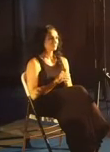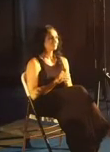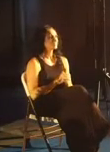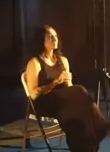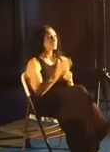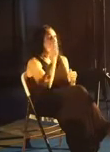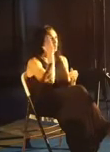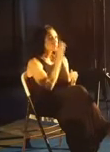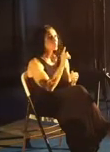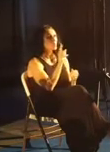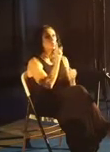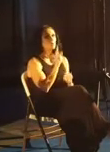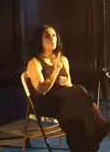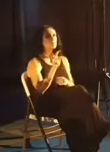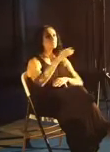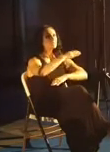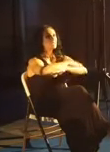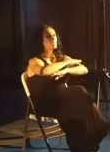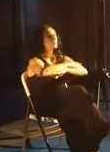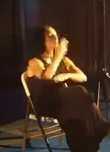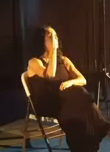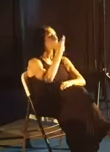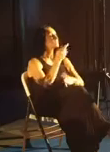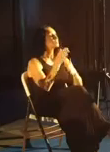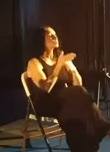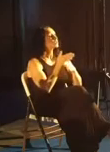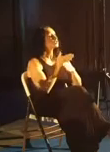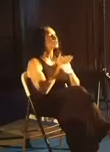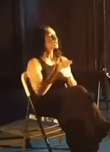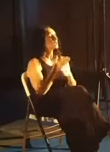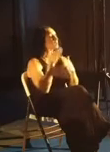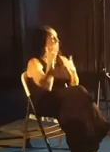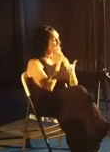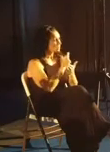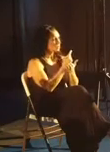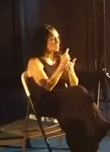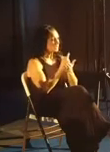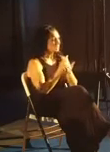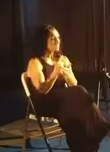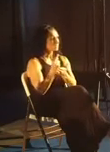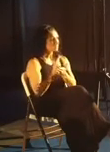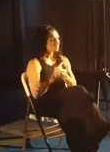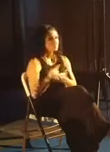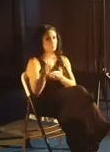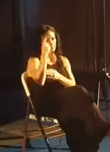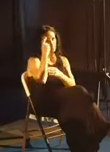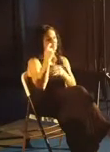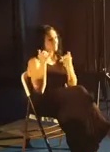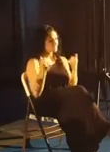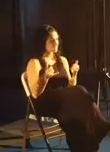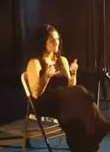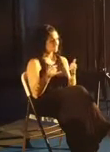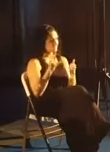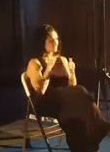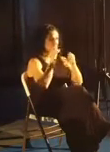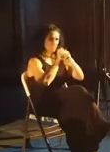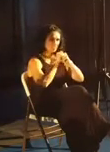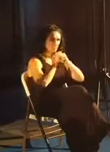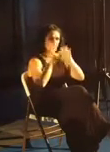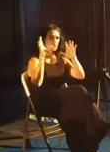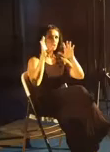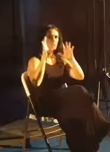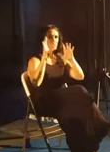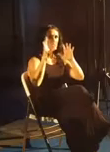But we're going to come to this communion table. And the reason we share in communion every week is because this for us is a vision